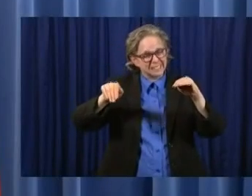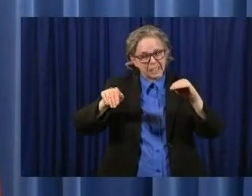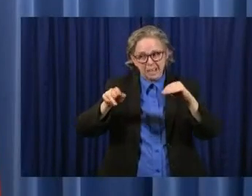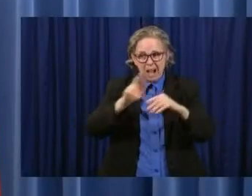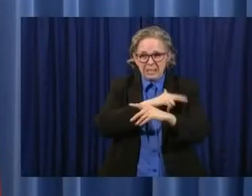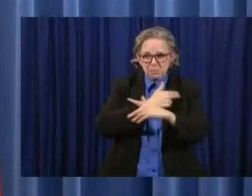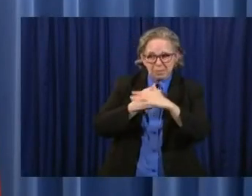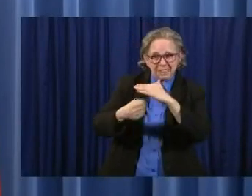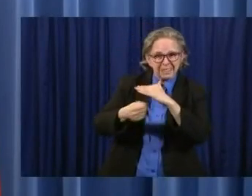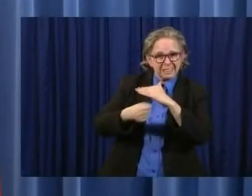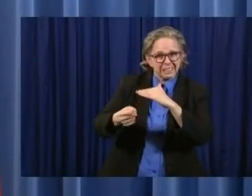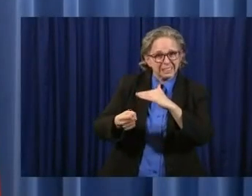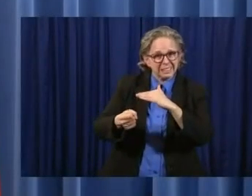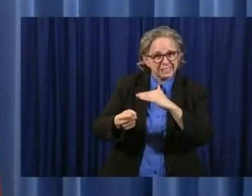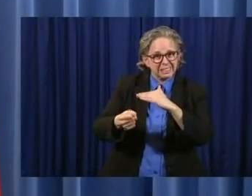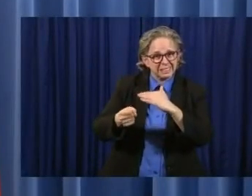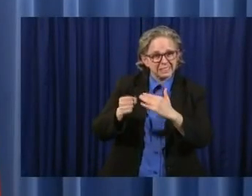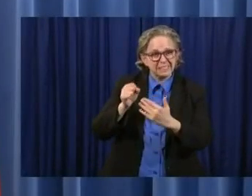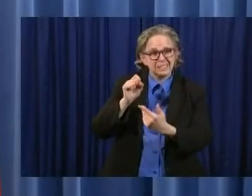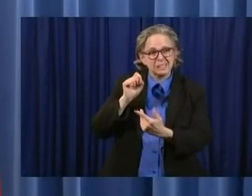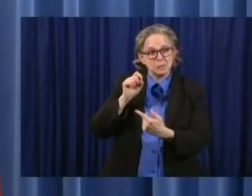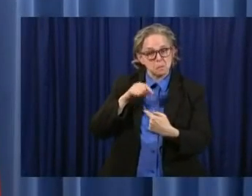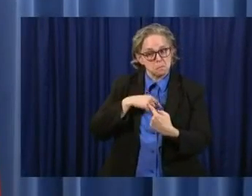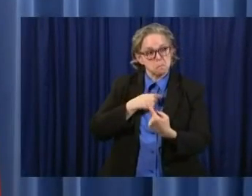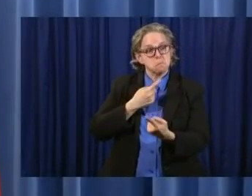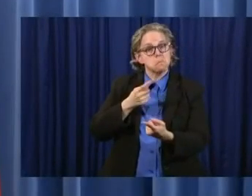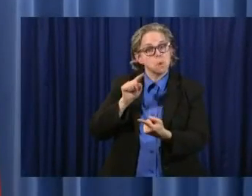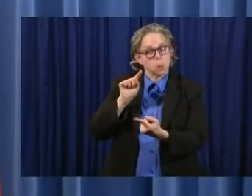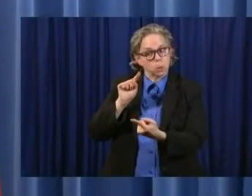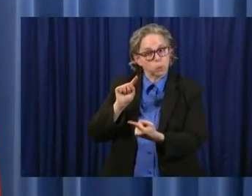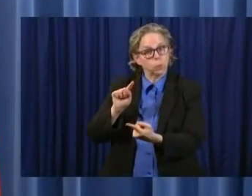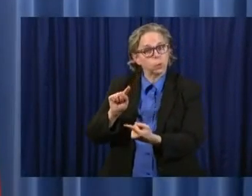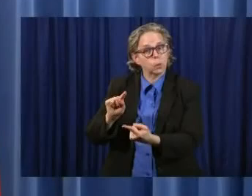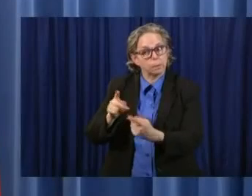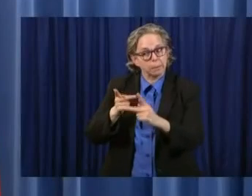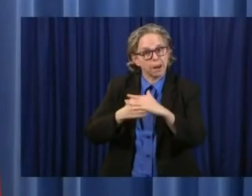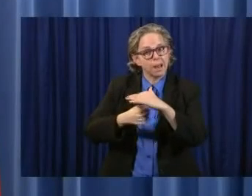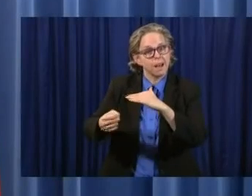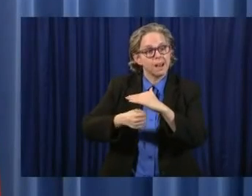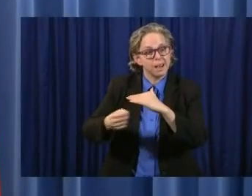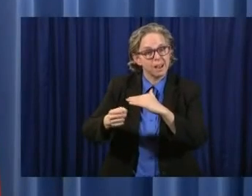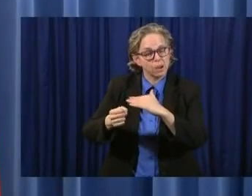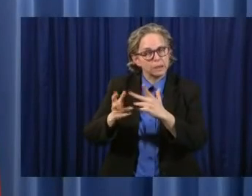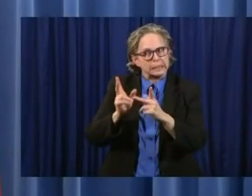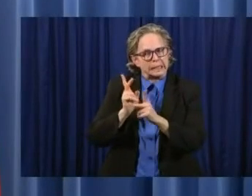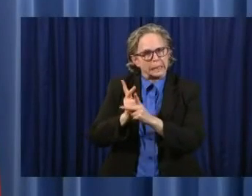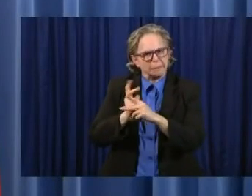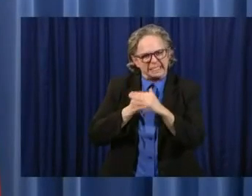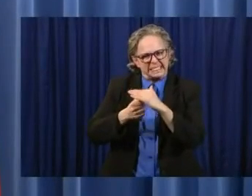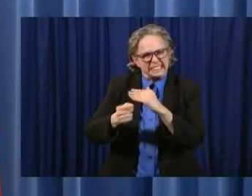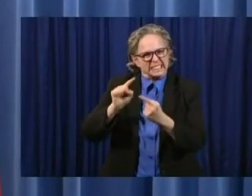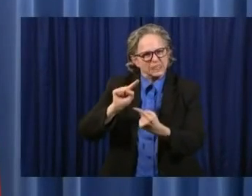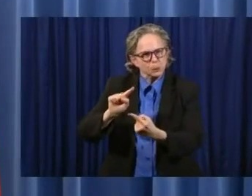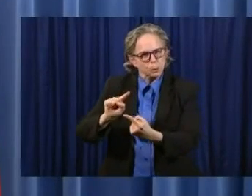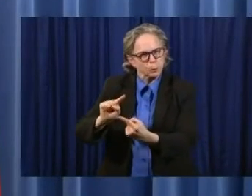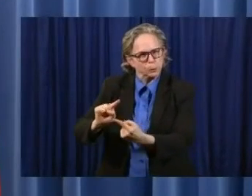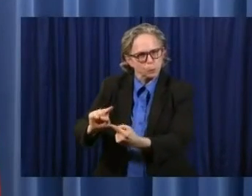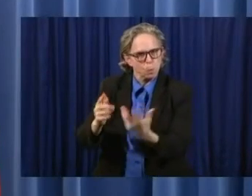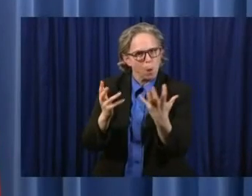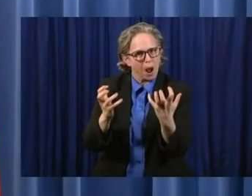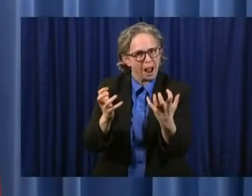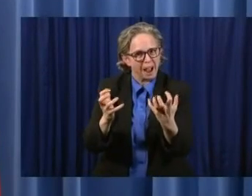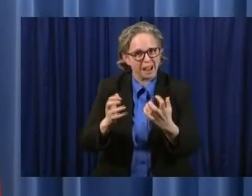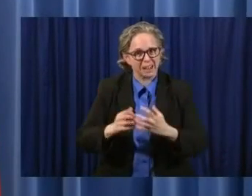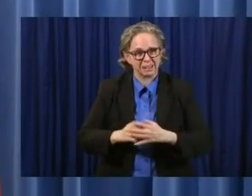are trending downward have been for a few weeks. We got to keep them going in that direction. And we know that when you